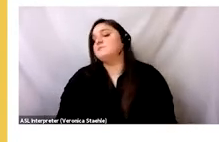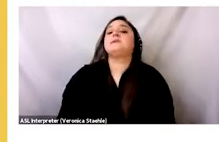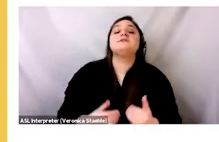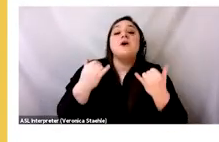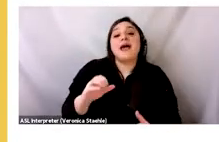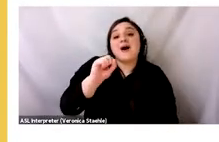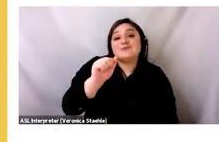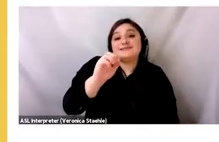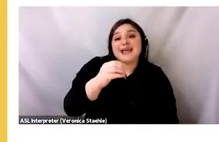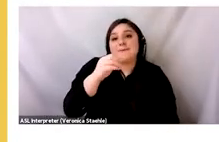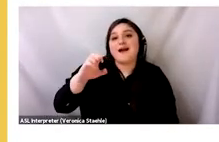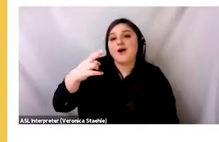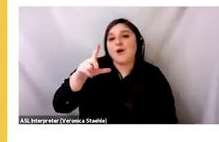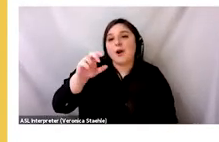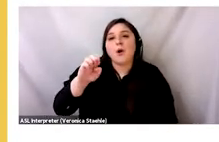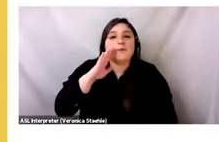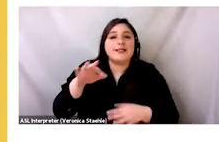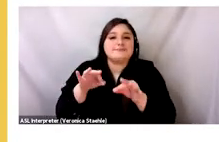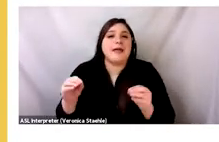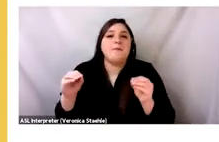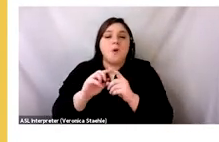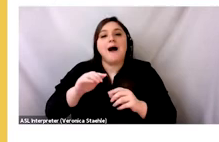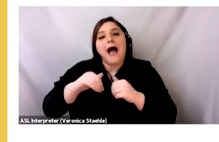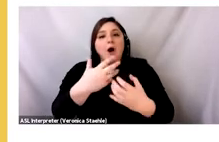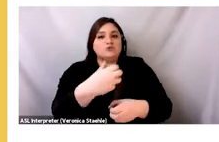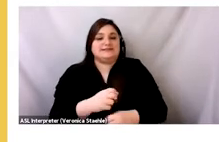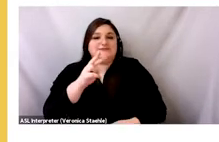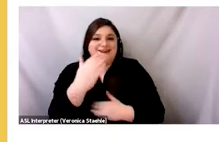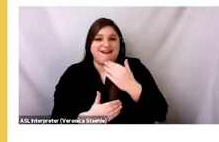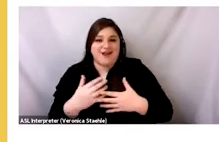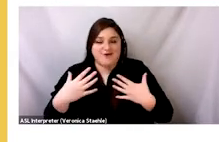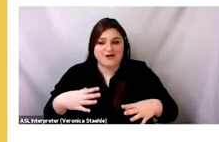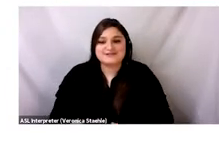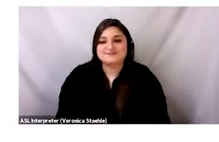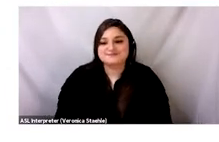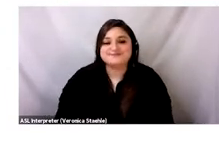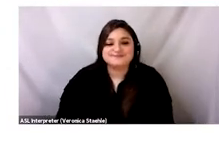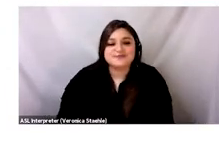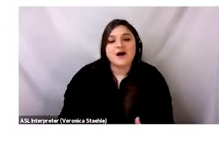was received. And Sammy and Chloe are going to speak a little bit more about this.